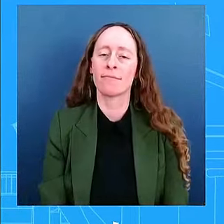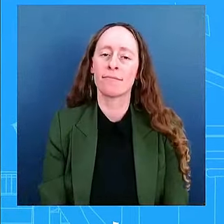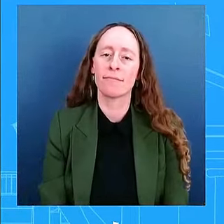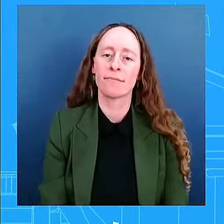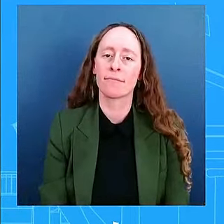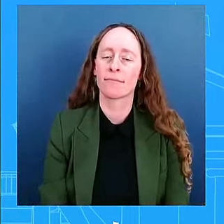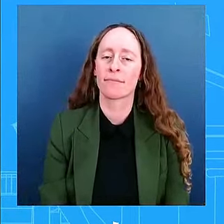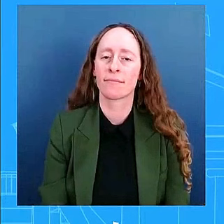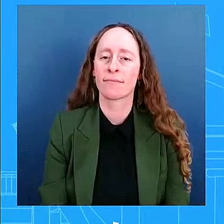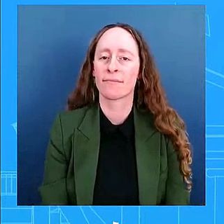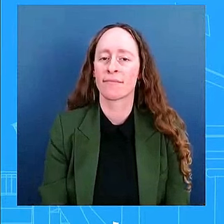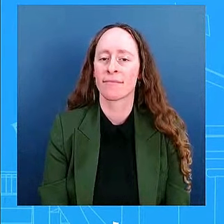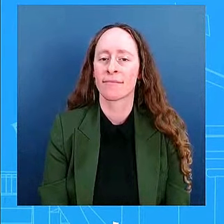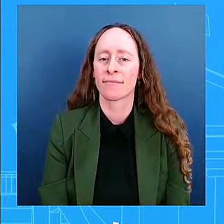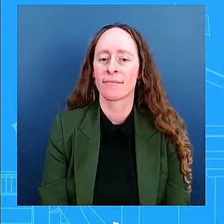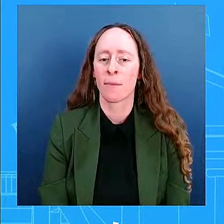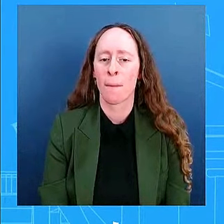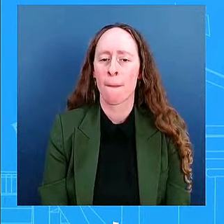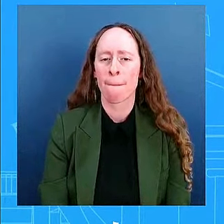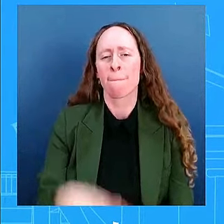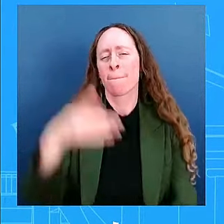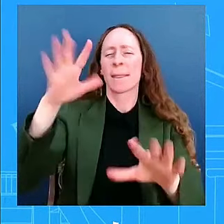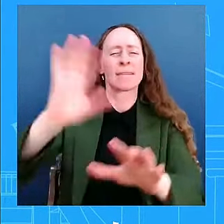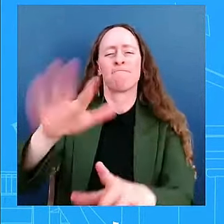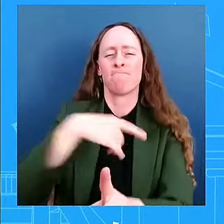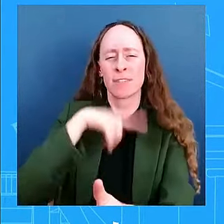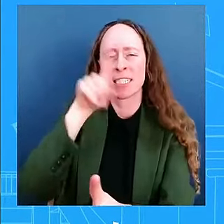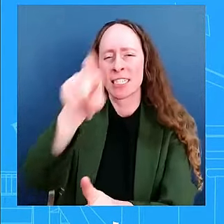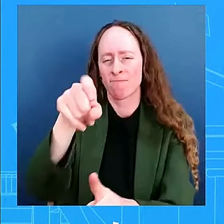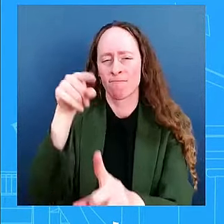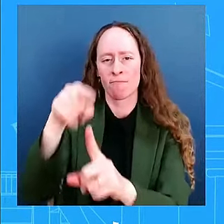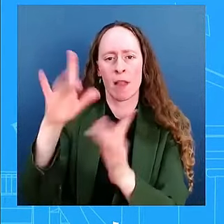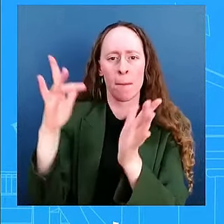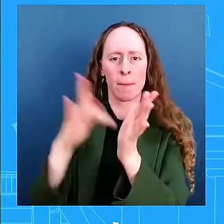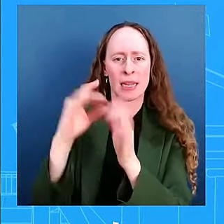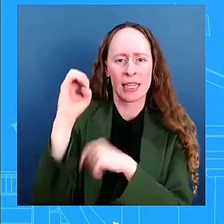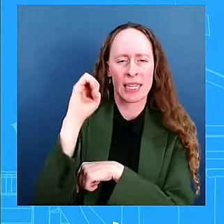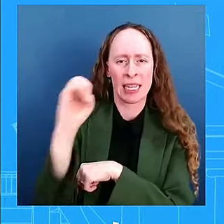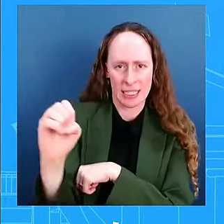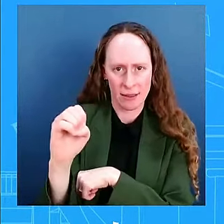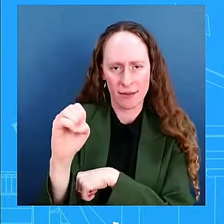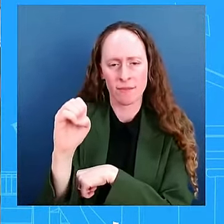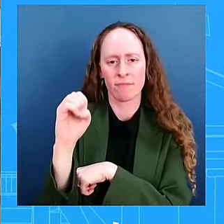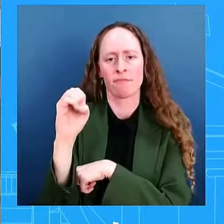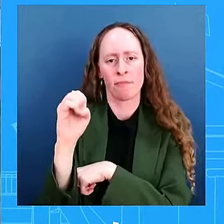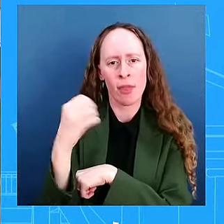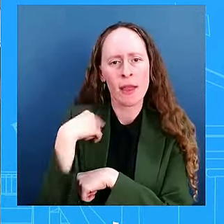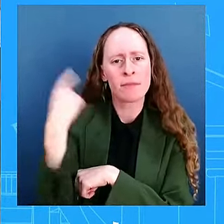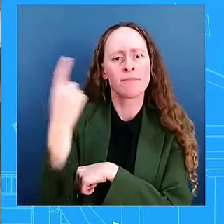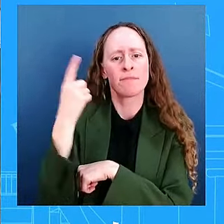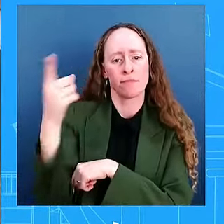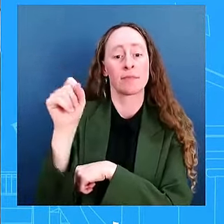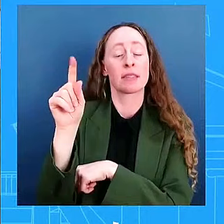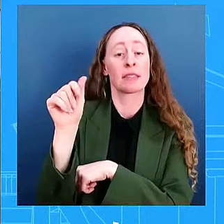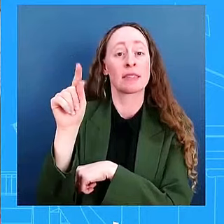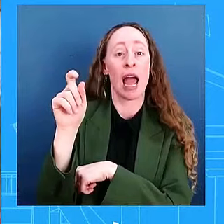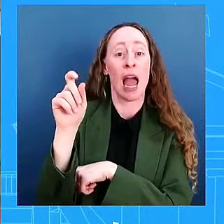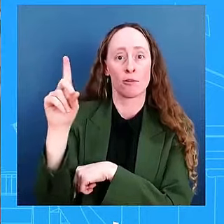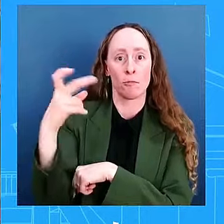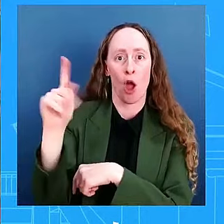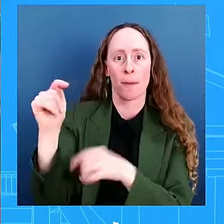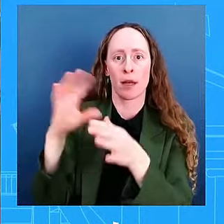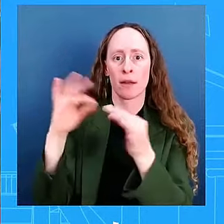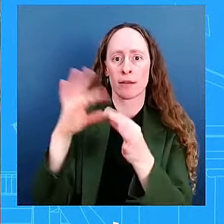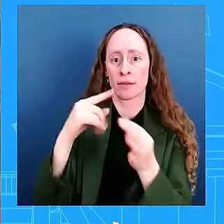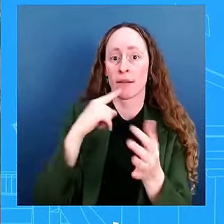Middle East, um, the, the U.S., specifically the State Department said yesterday that it was, uh, the U.S. was opposed to the Israeli, uh, bombing of Beirut